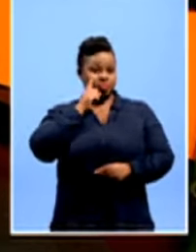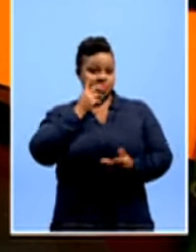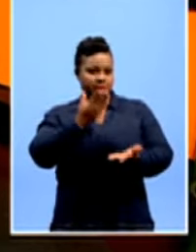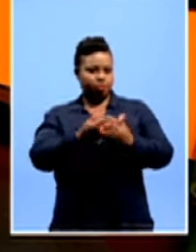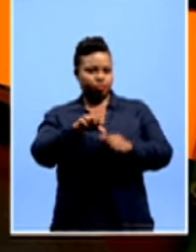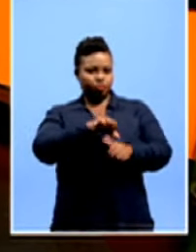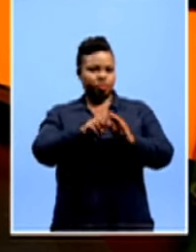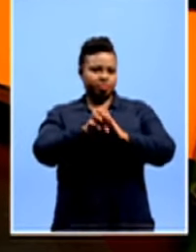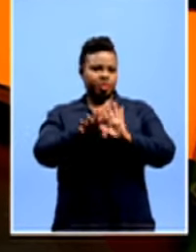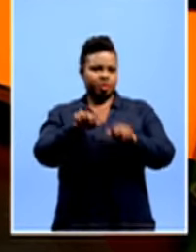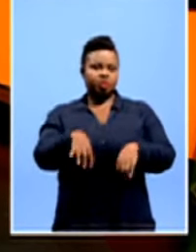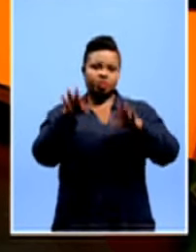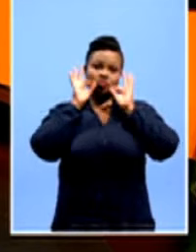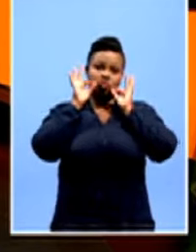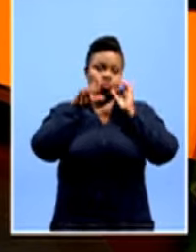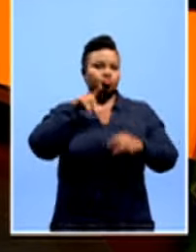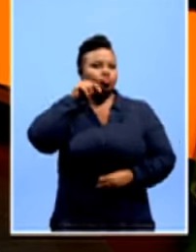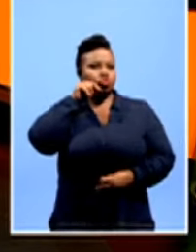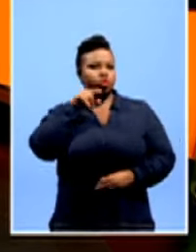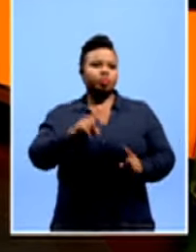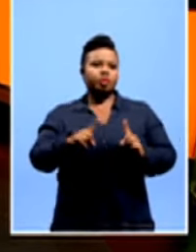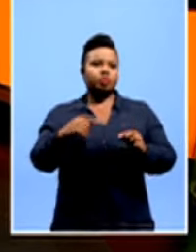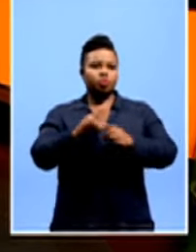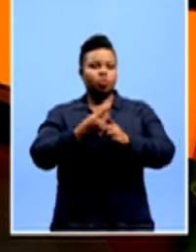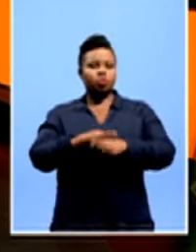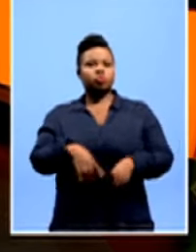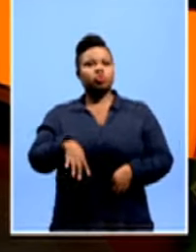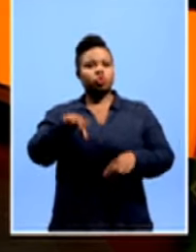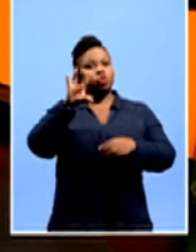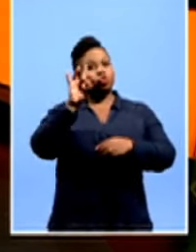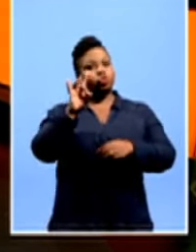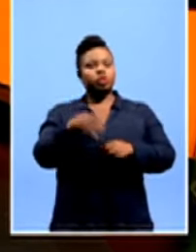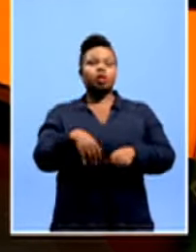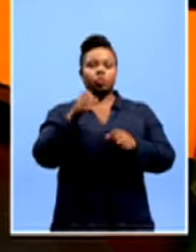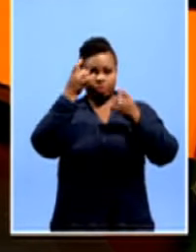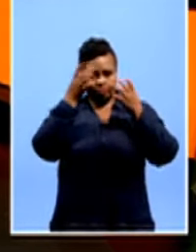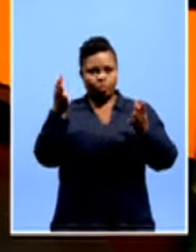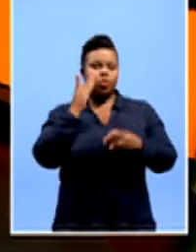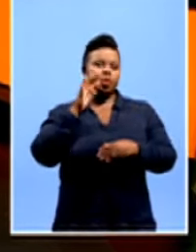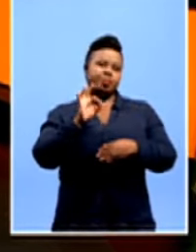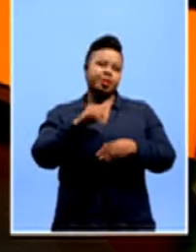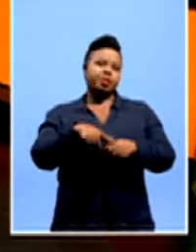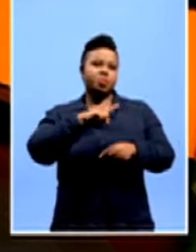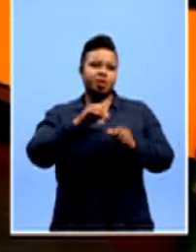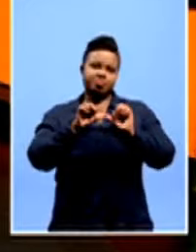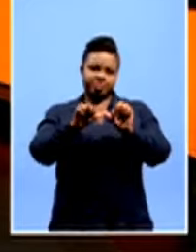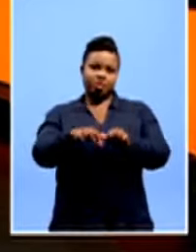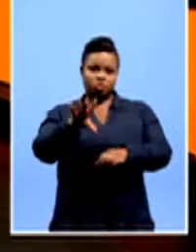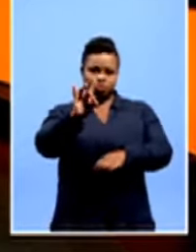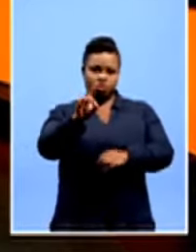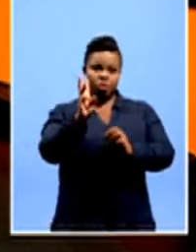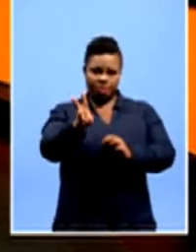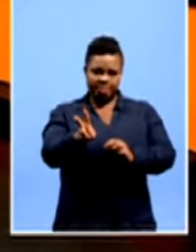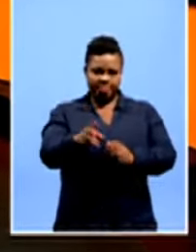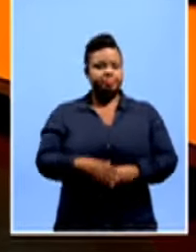that on our social media pages on Facebook and Twitter. We'll put up Tuesday's topic on Monday because that's when the show resumes. Now,